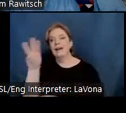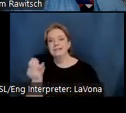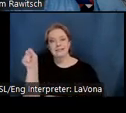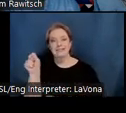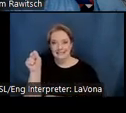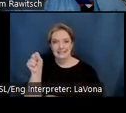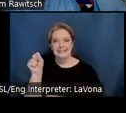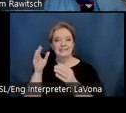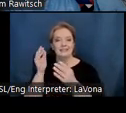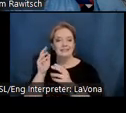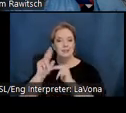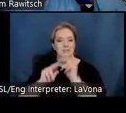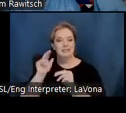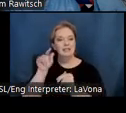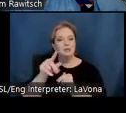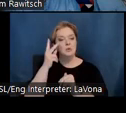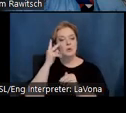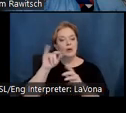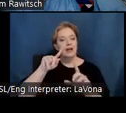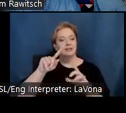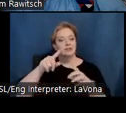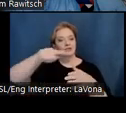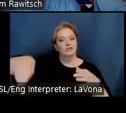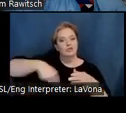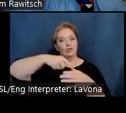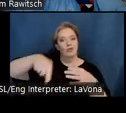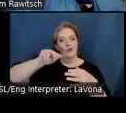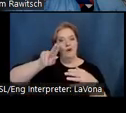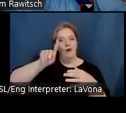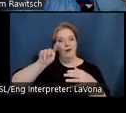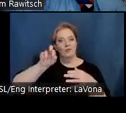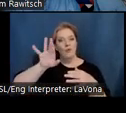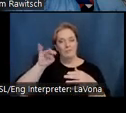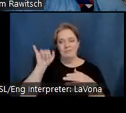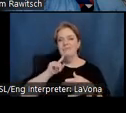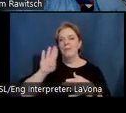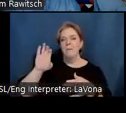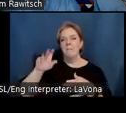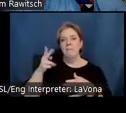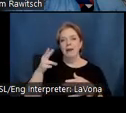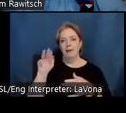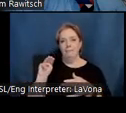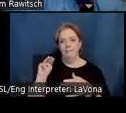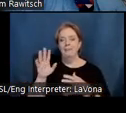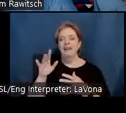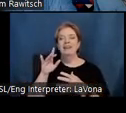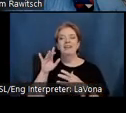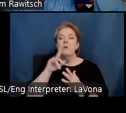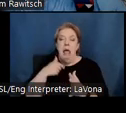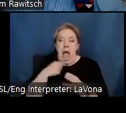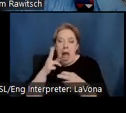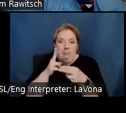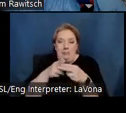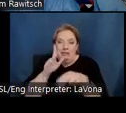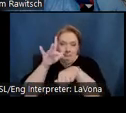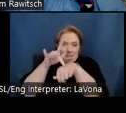Auditorium that you see on screen. And that's really just the tip of the iceberg. I have actually walked these streets times